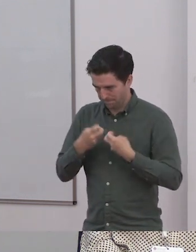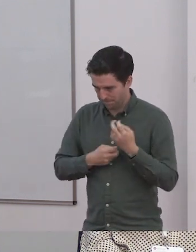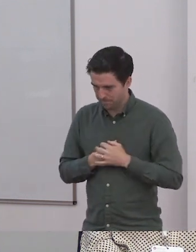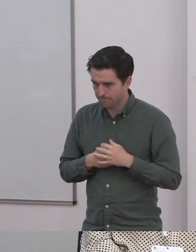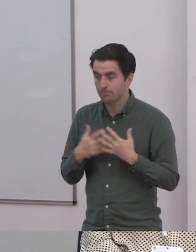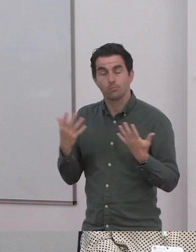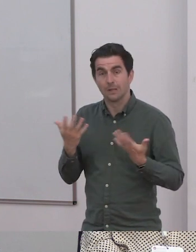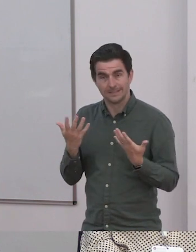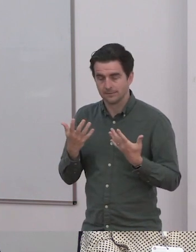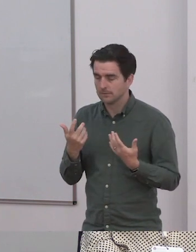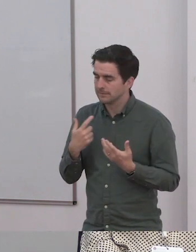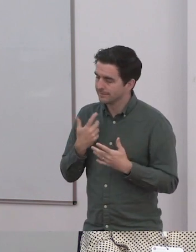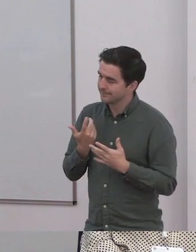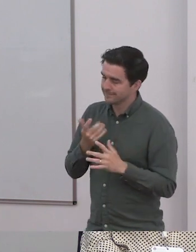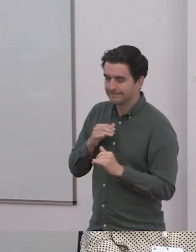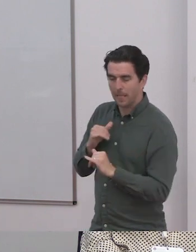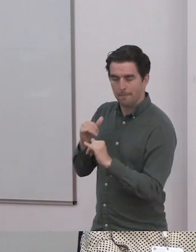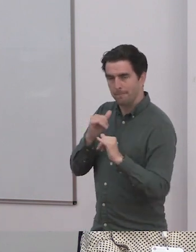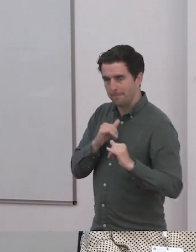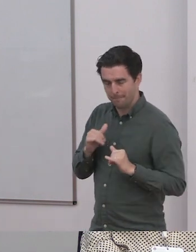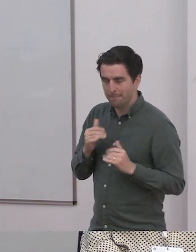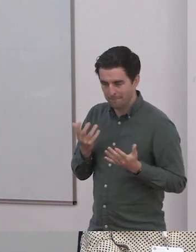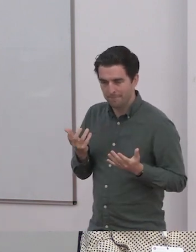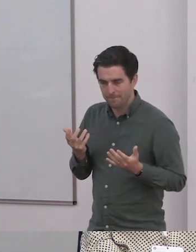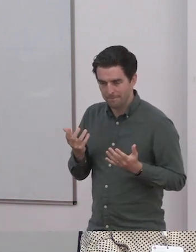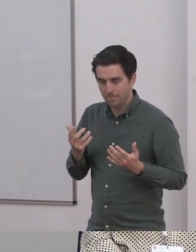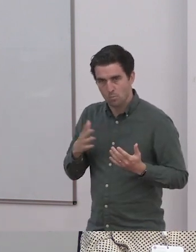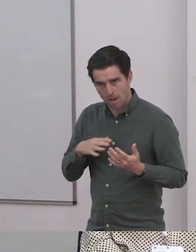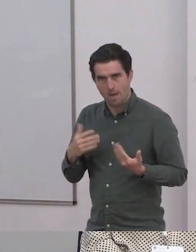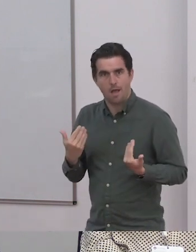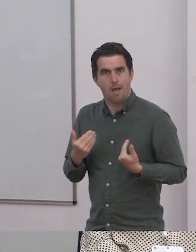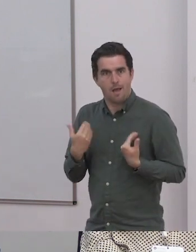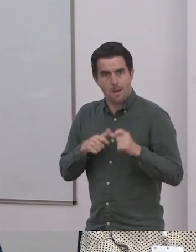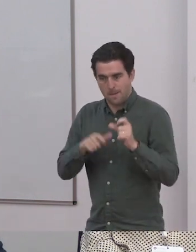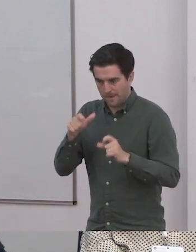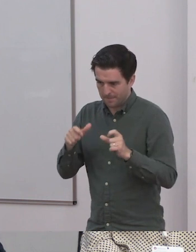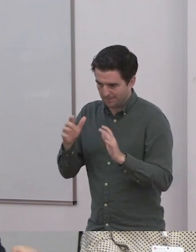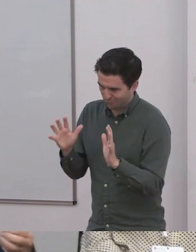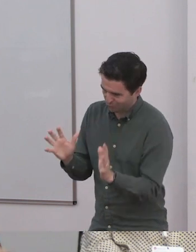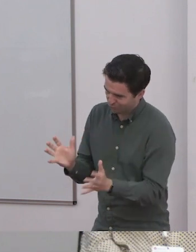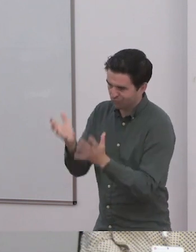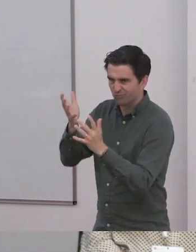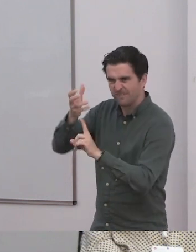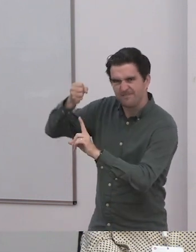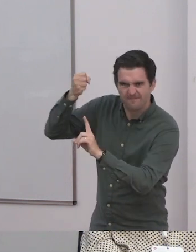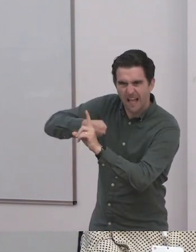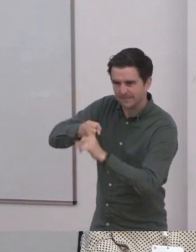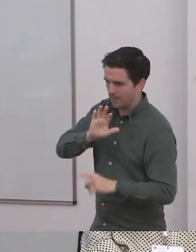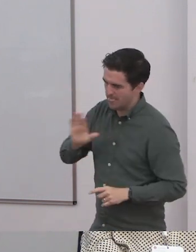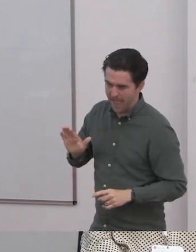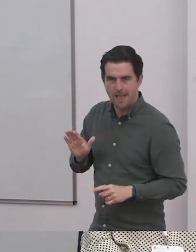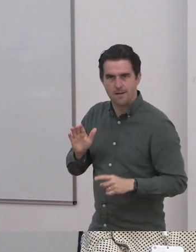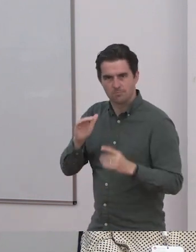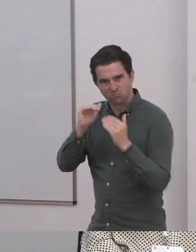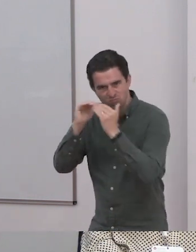to fight for their democratic rights. And the way, I believe, the way we've done our